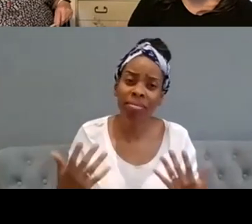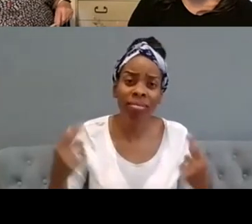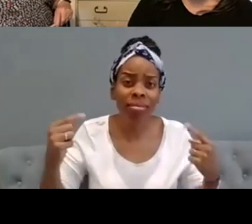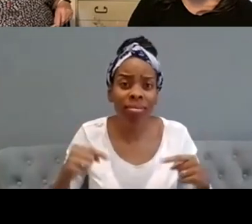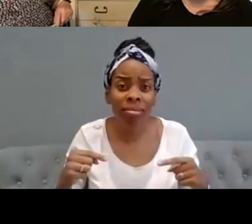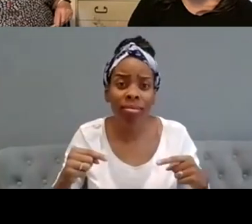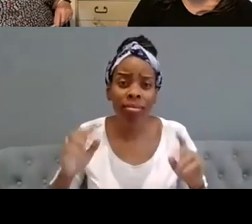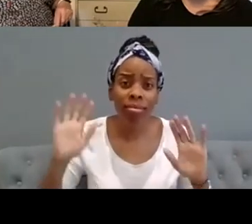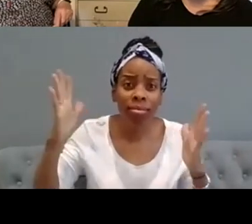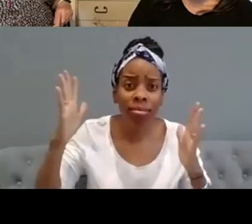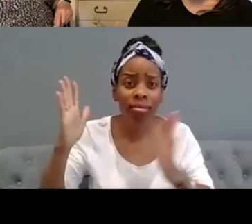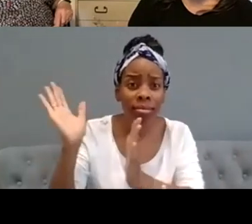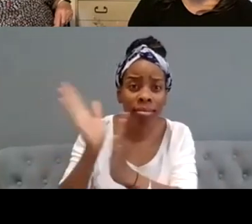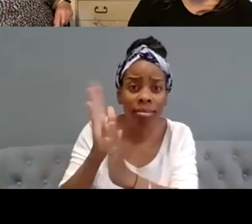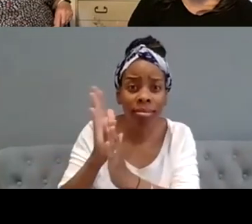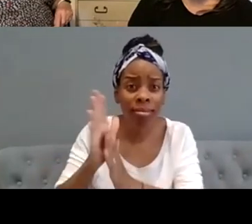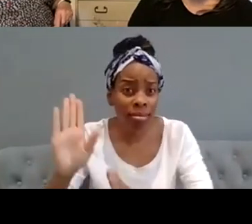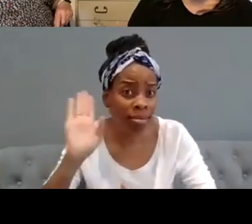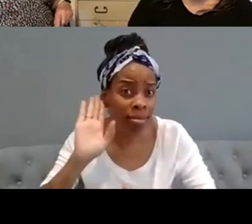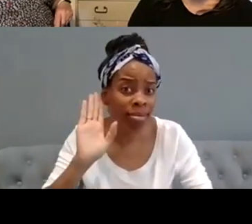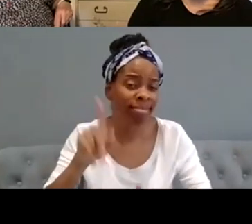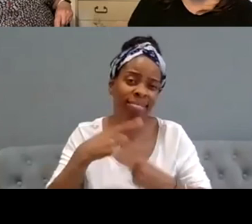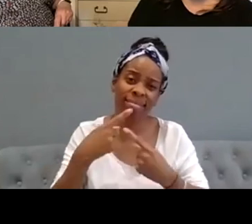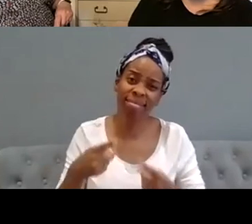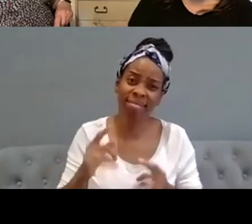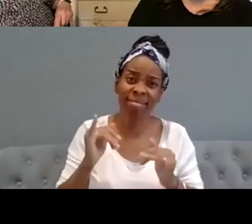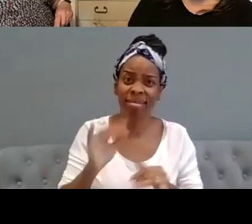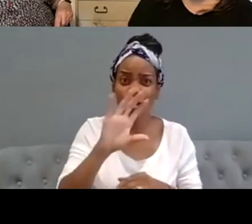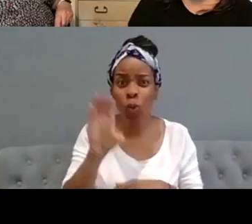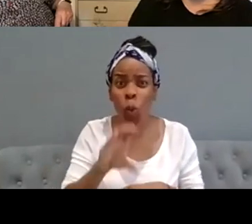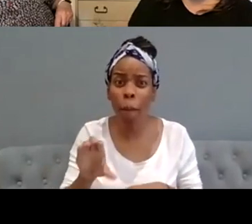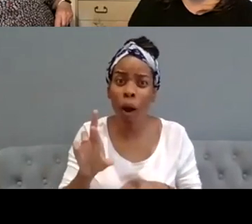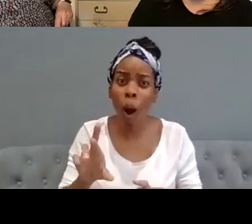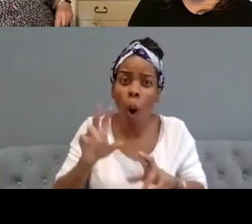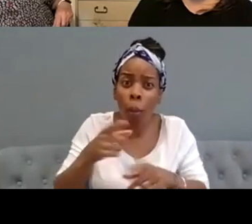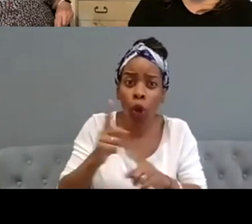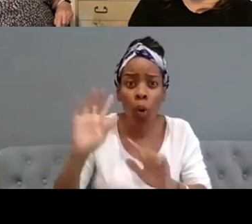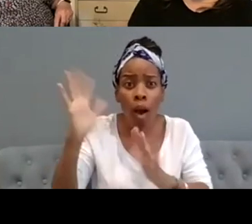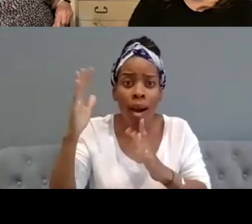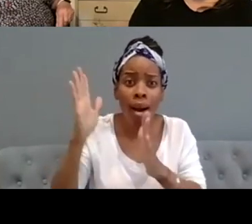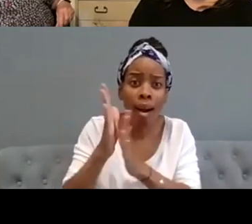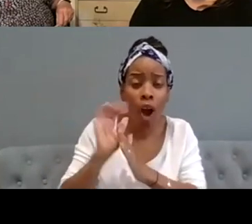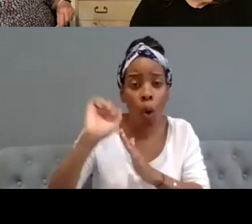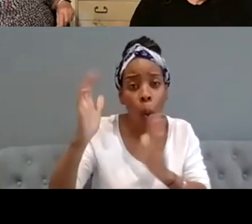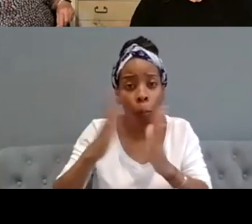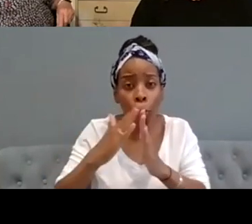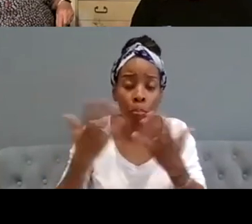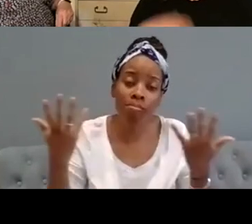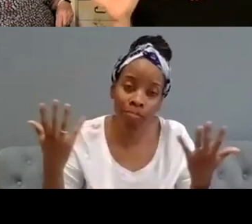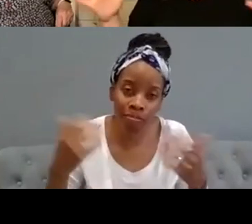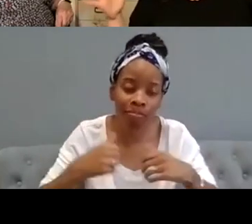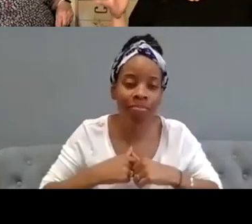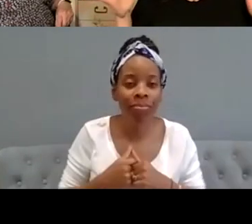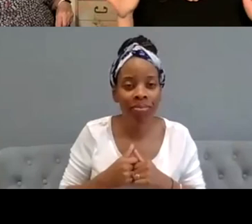beautiful ripple of applause but we can just hopefully everyone out there can just be doing some applause for you guys um